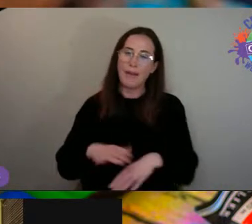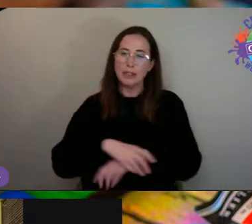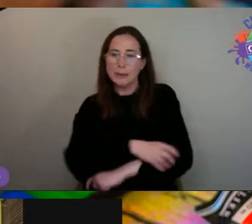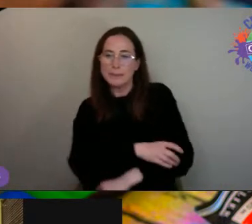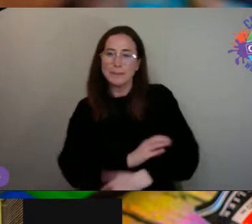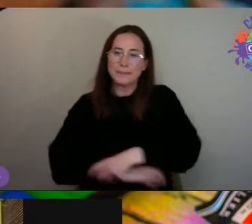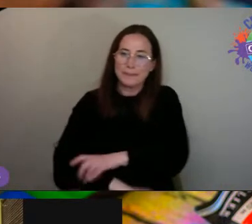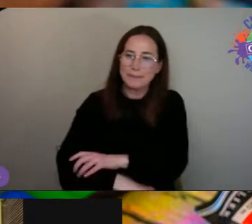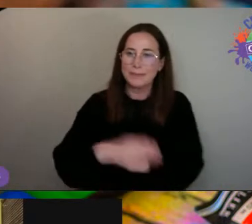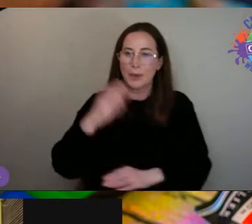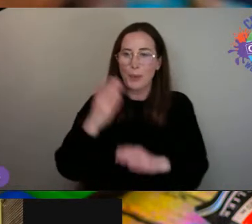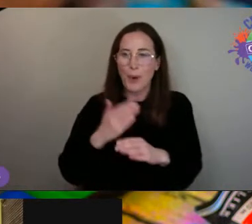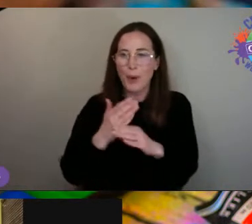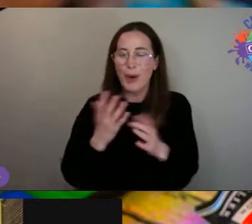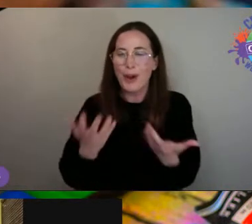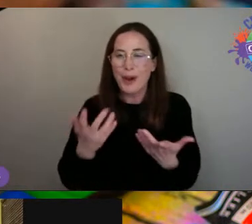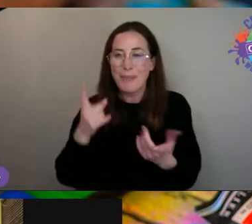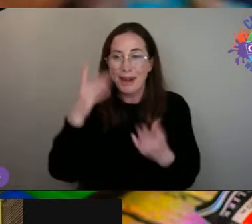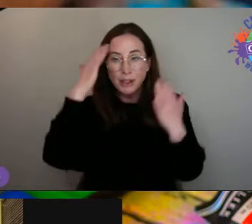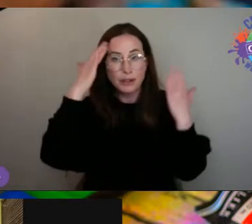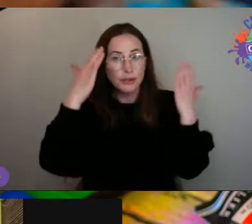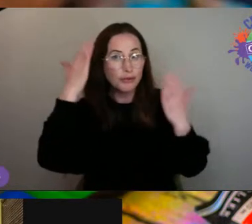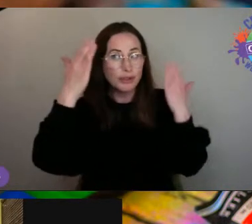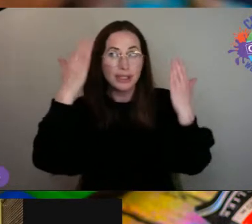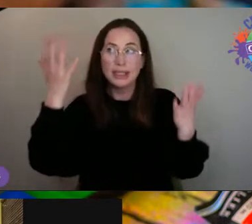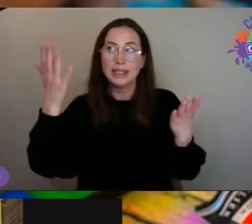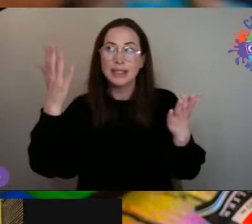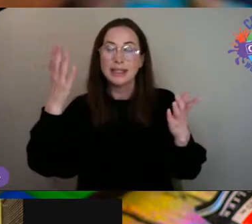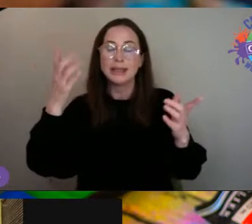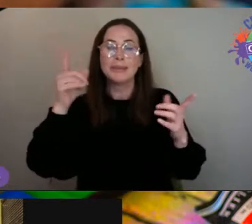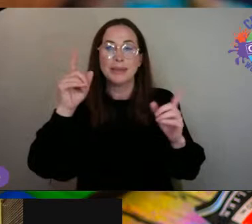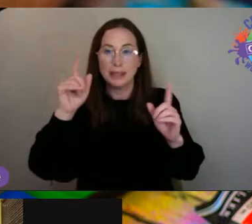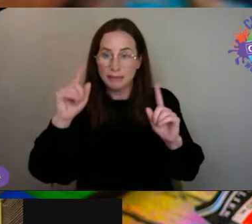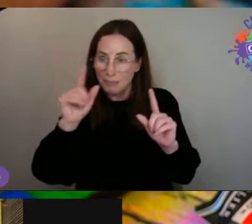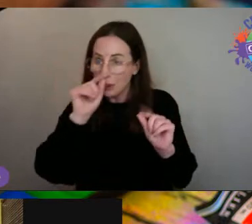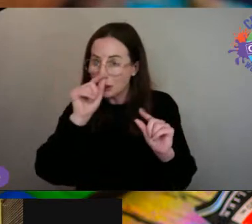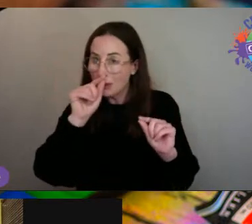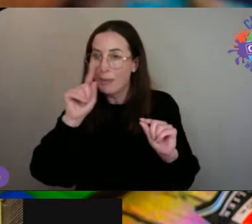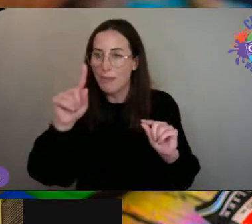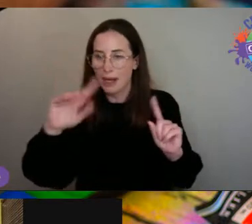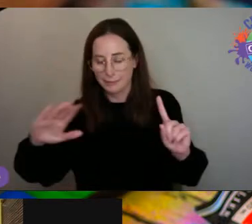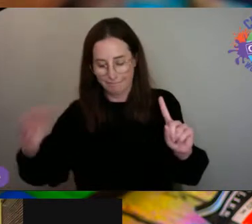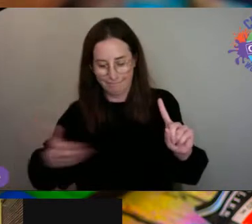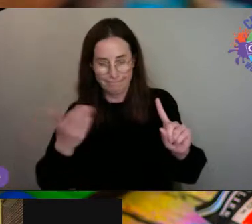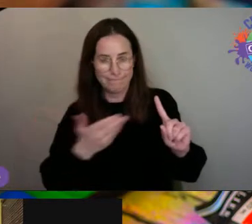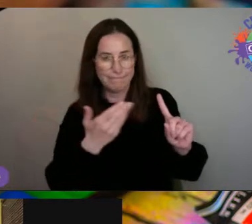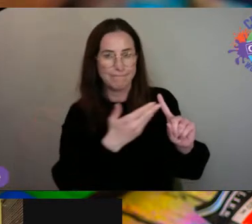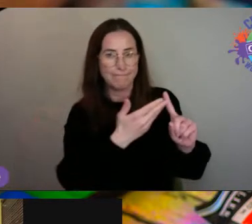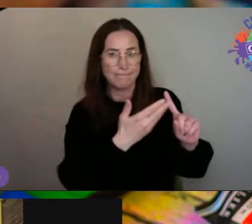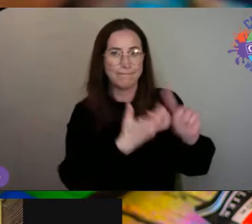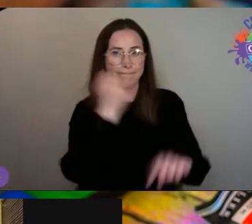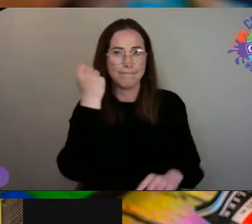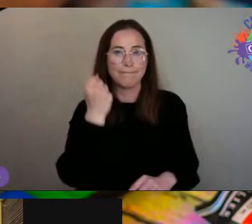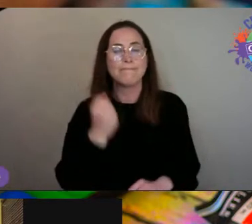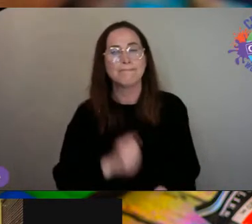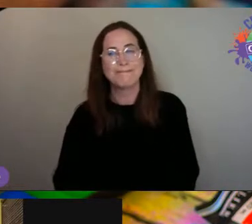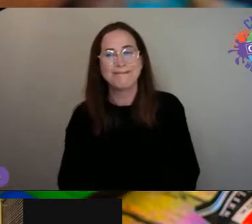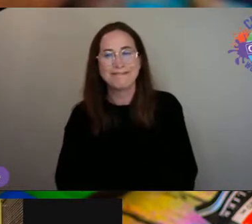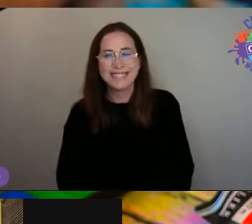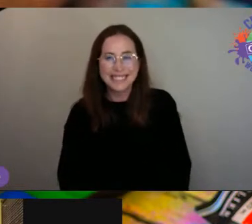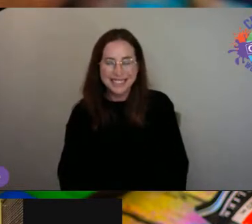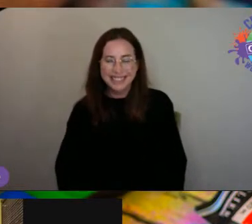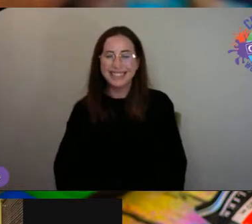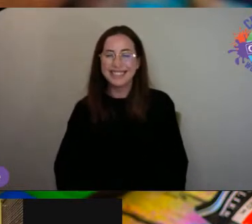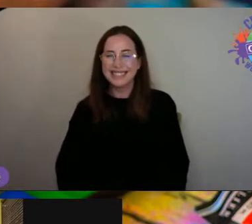But if you dream it, it's possible, but you've got to work towards it. So, you know, that's my say on that. Oh my gosh,